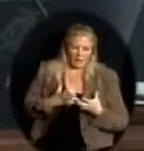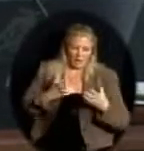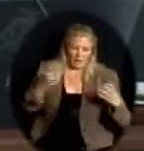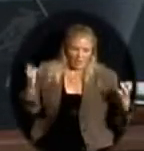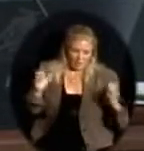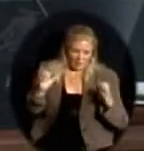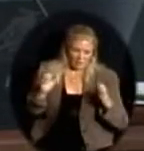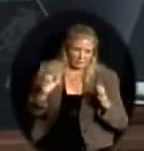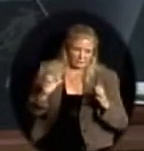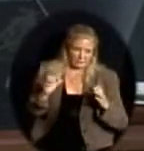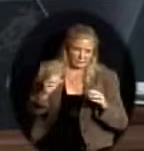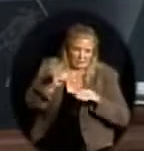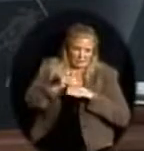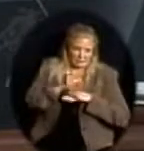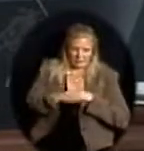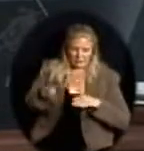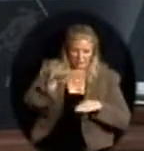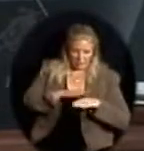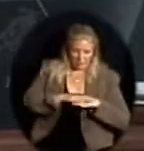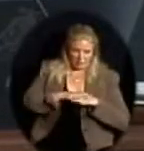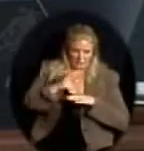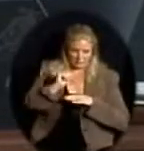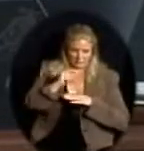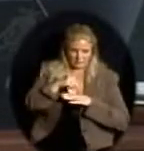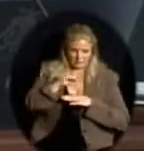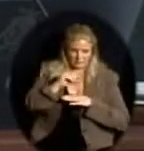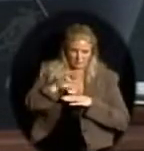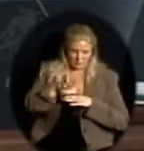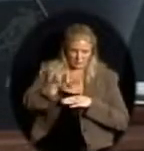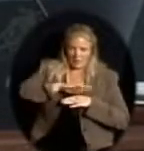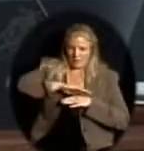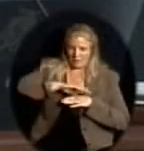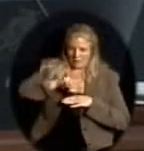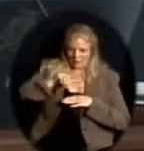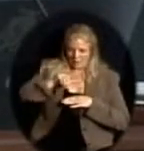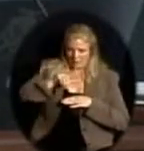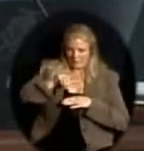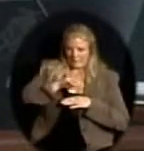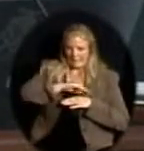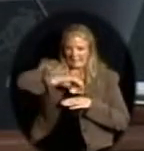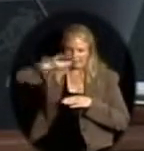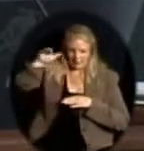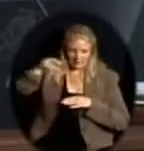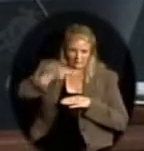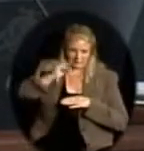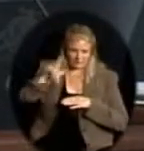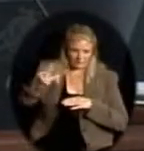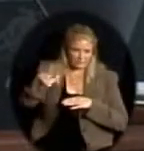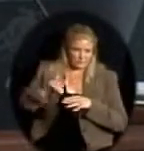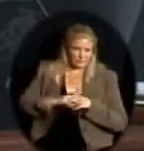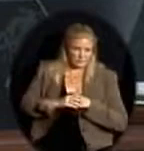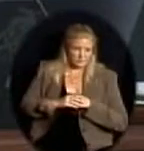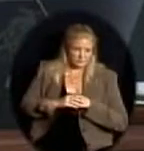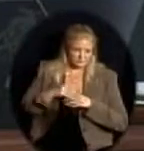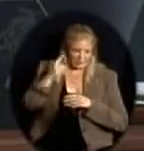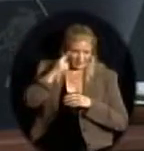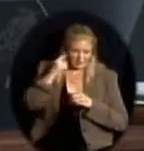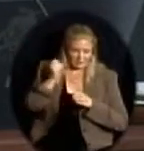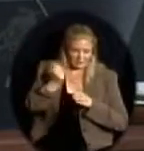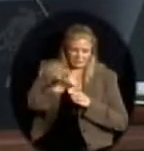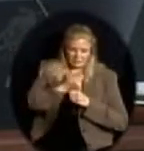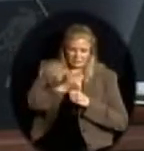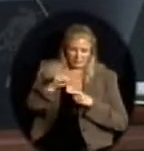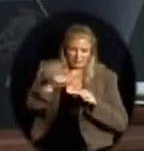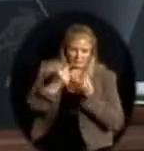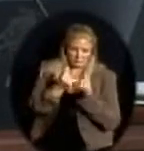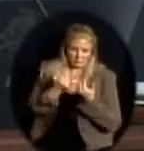Association as well, and, of course, through our own Kansas Association of School Boards. I think those groups together share the common interest that